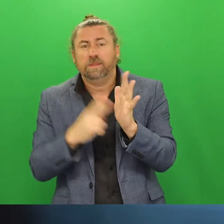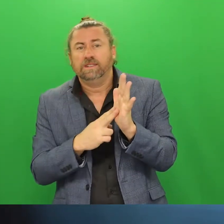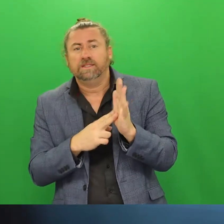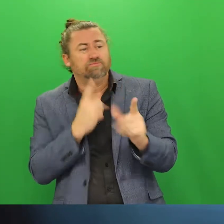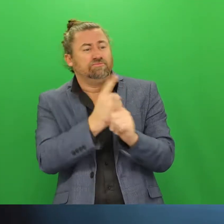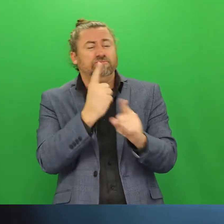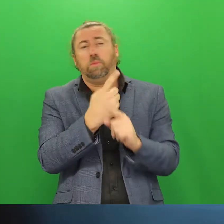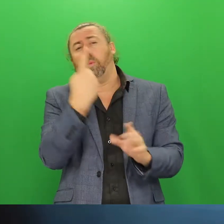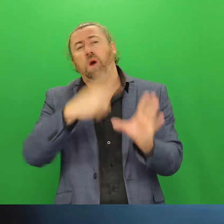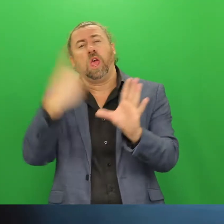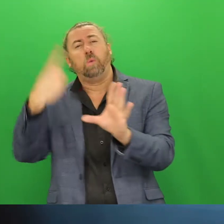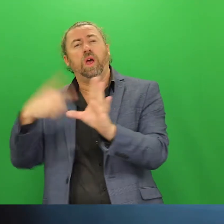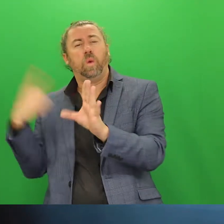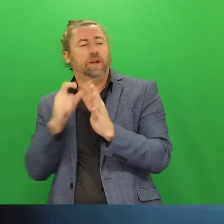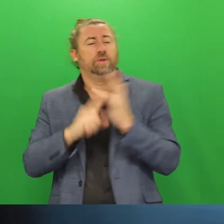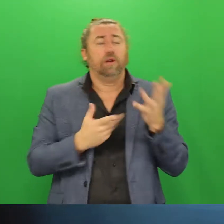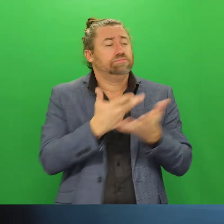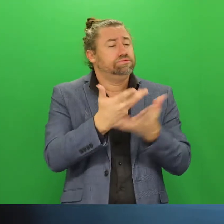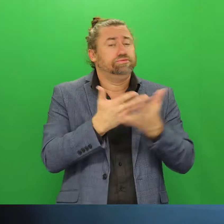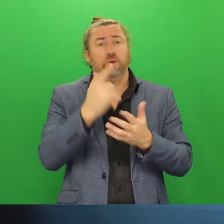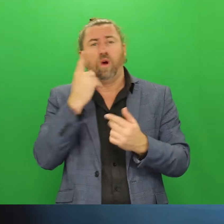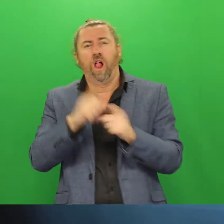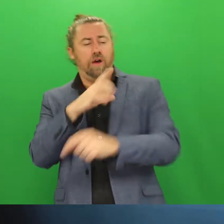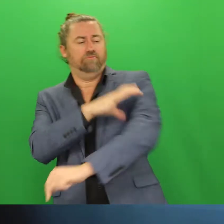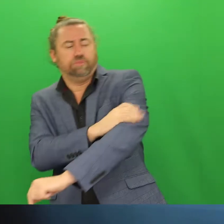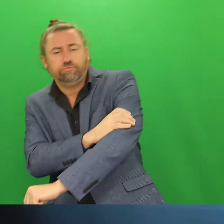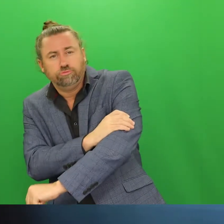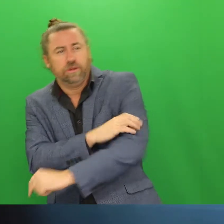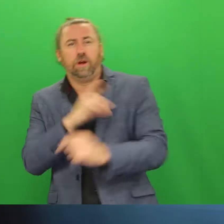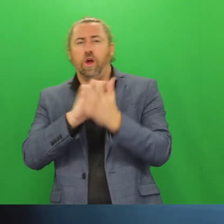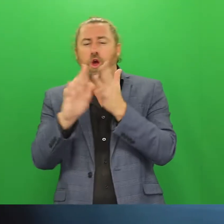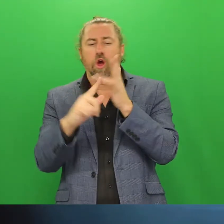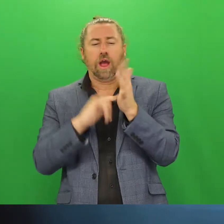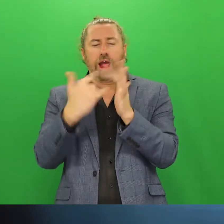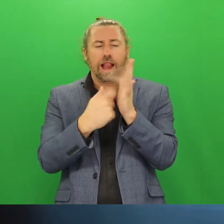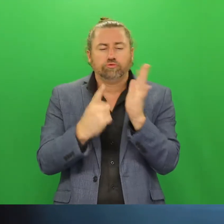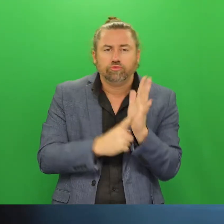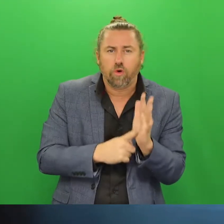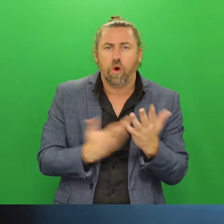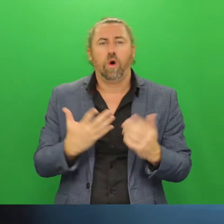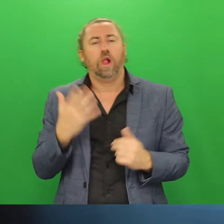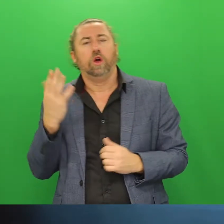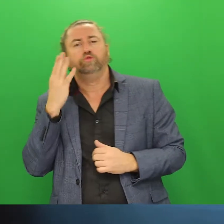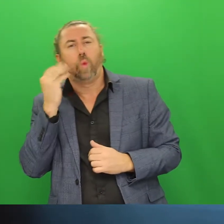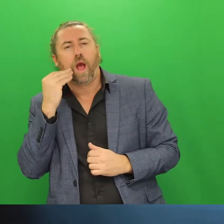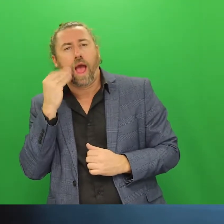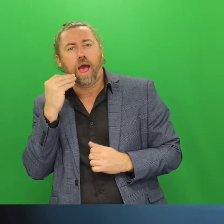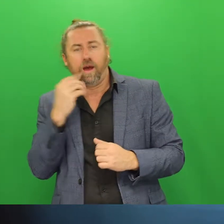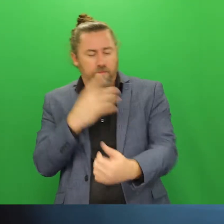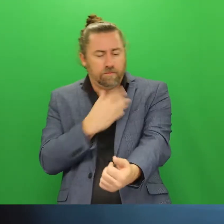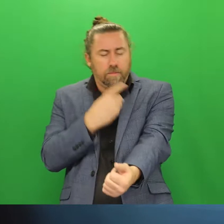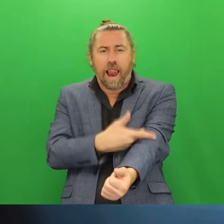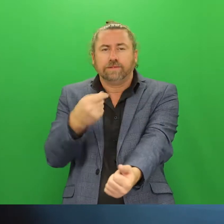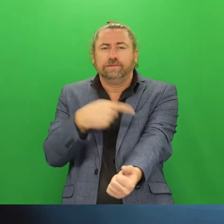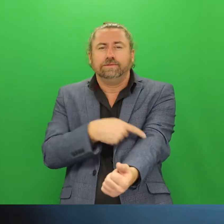a conversation with your GP and they also take your blood pressure, they check your cholesterol and blood sugar levels through tests and that